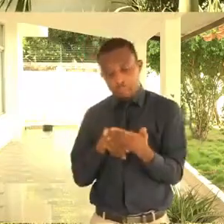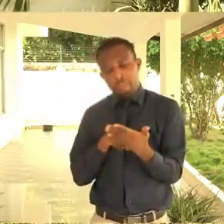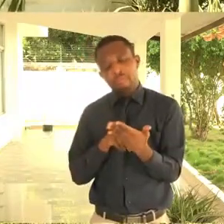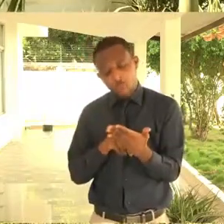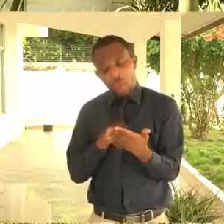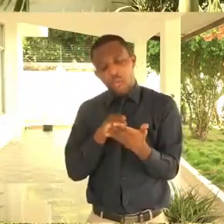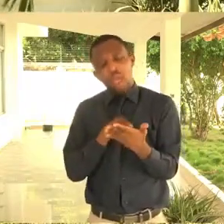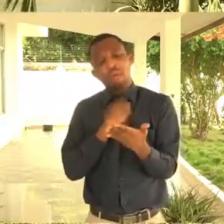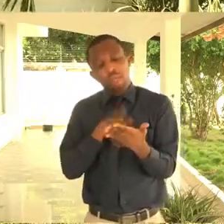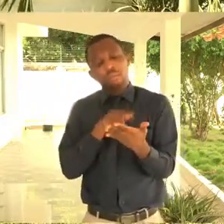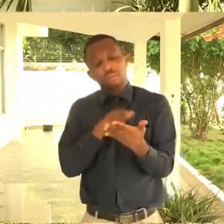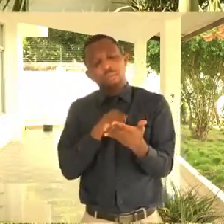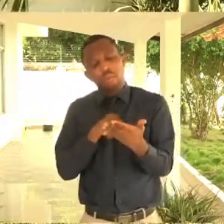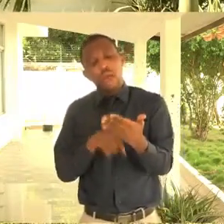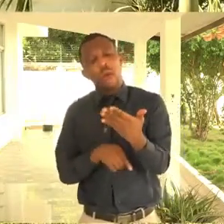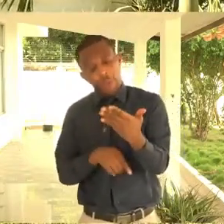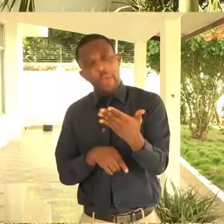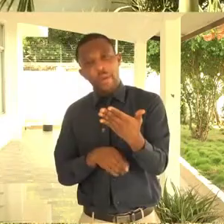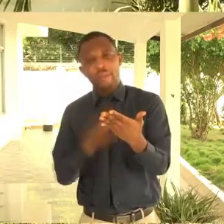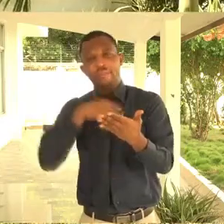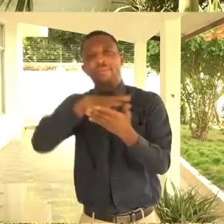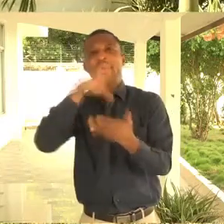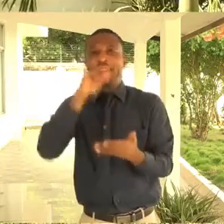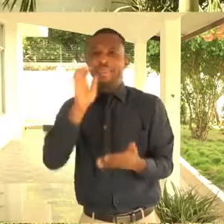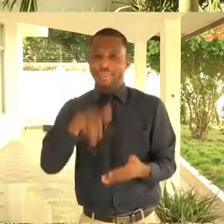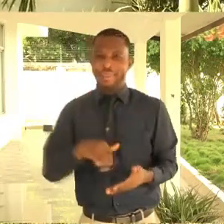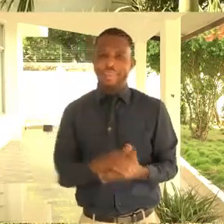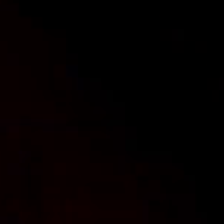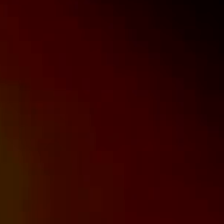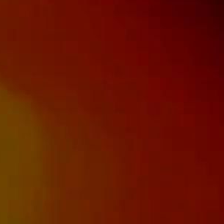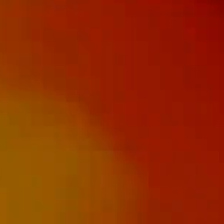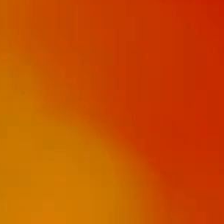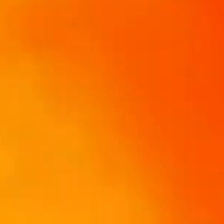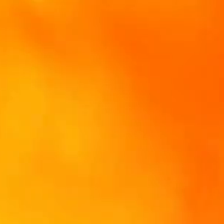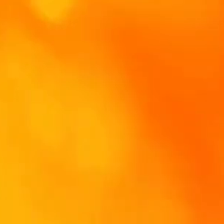you know, writing back and forth. We're signing, you know, basically. So, it was that fast.